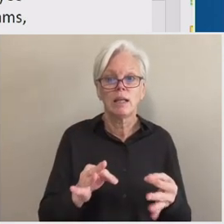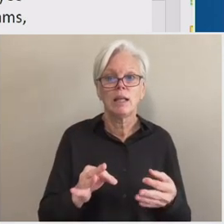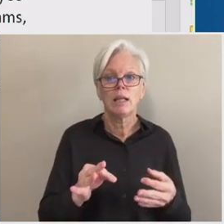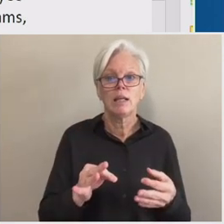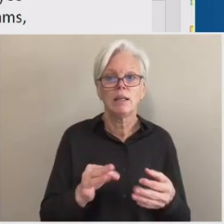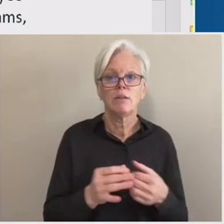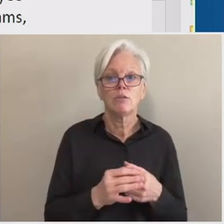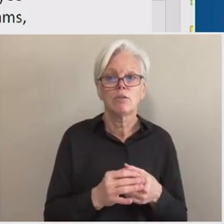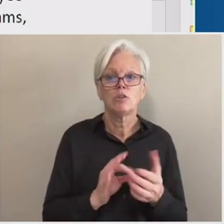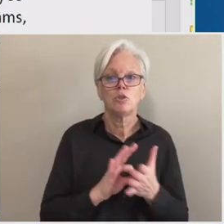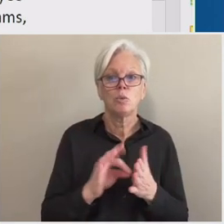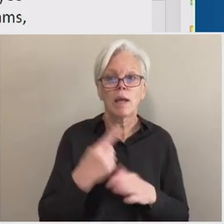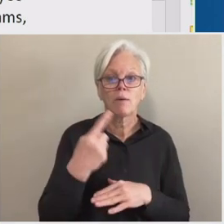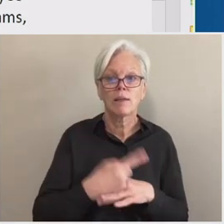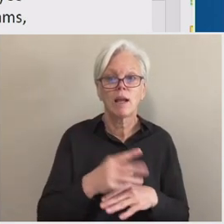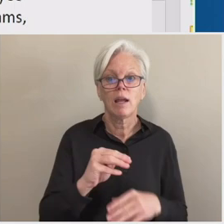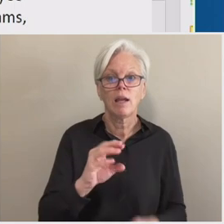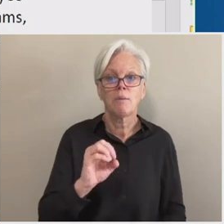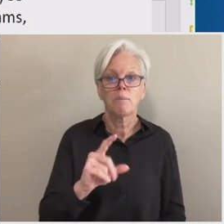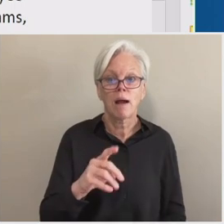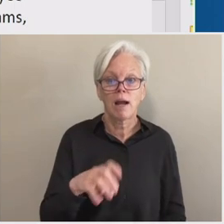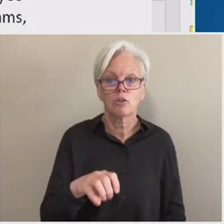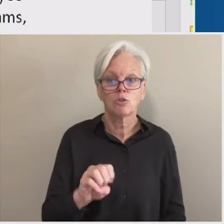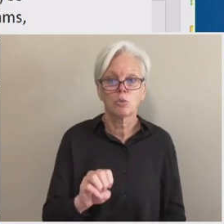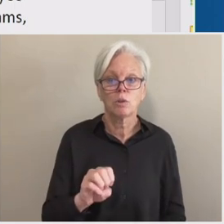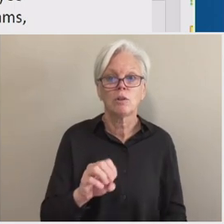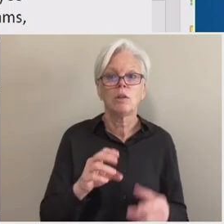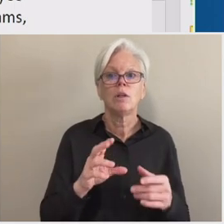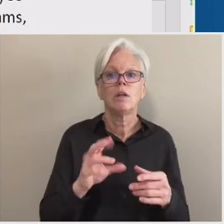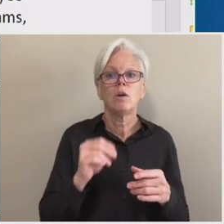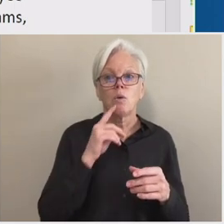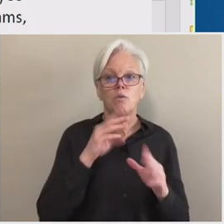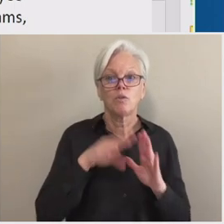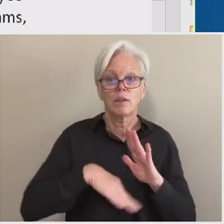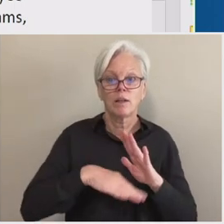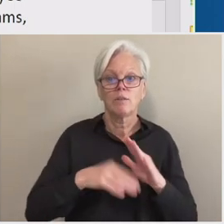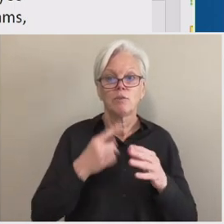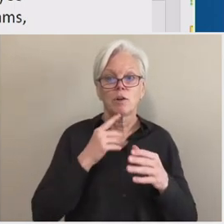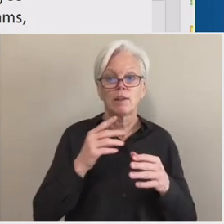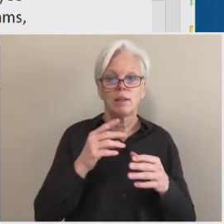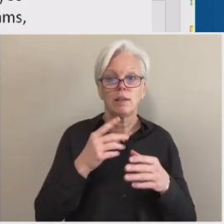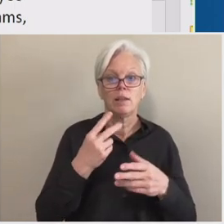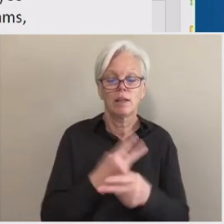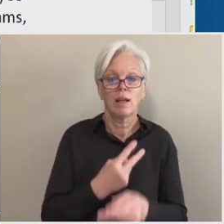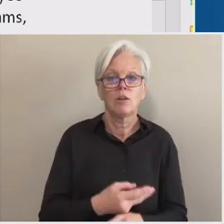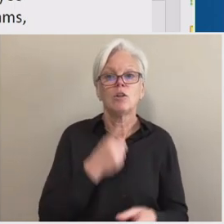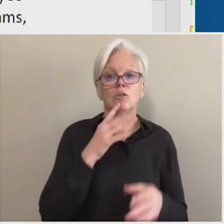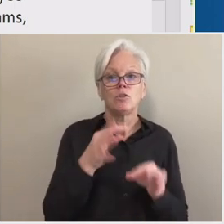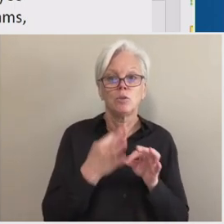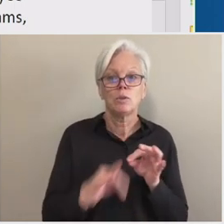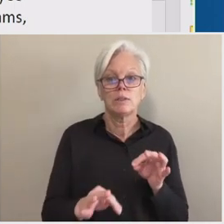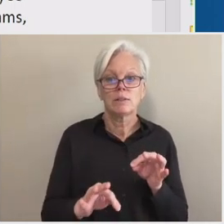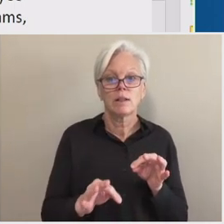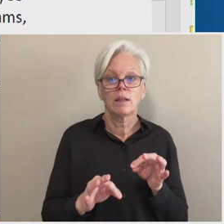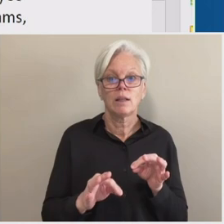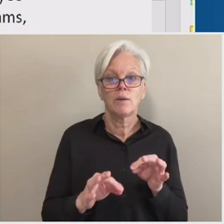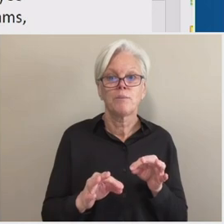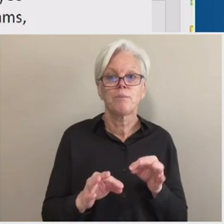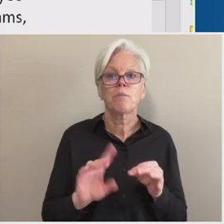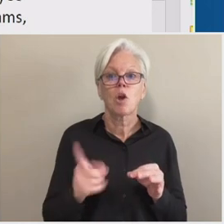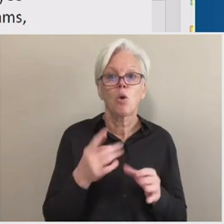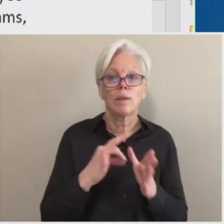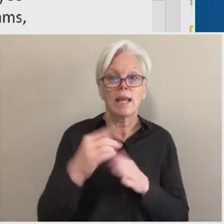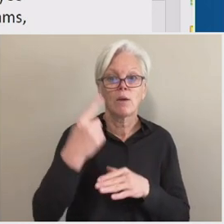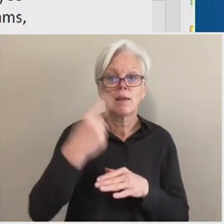days in a module in the denominator of the calculation, and that is to simply only count those days if the